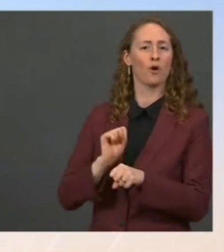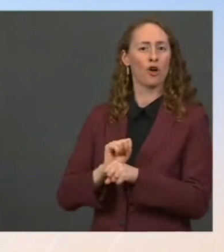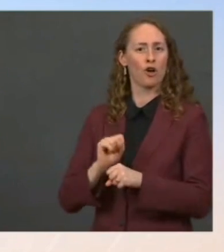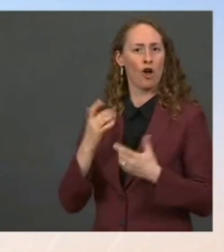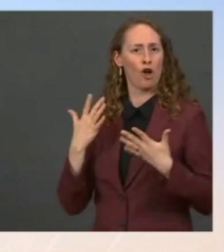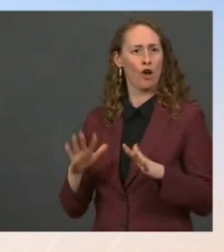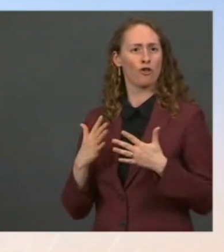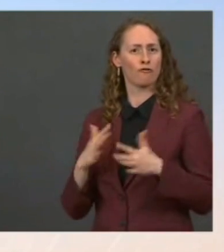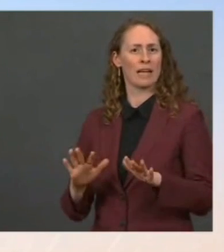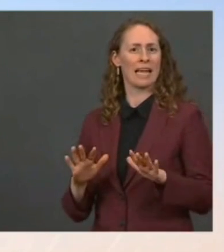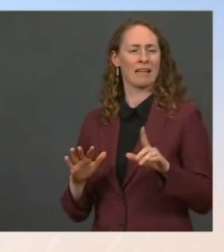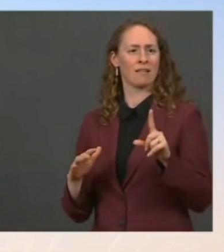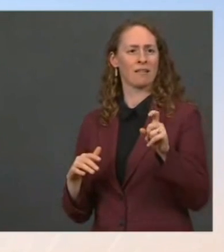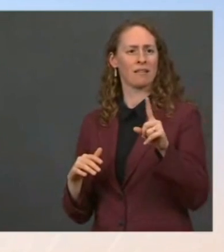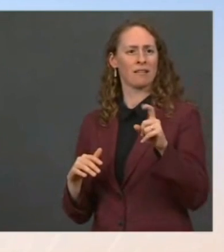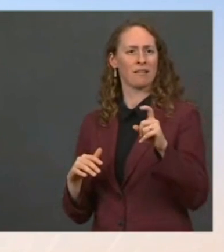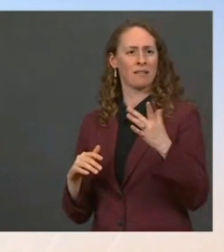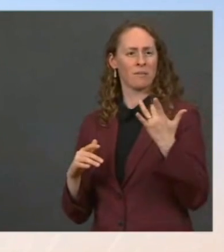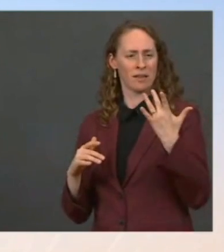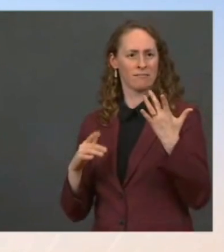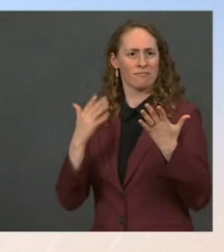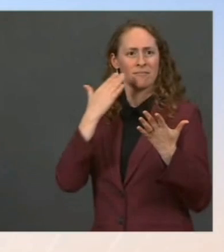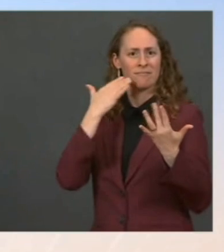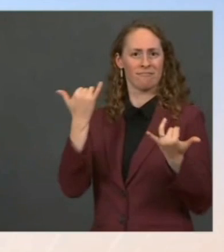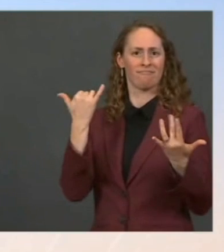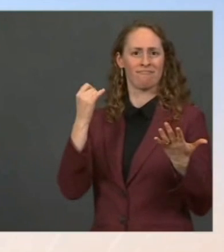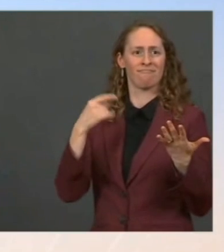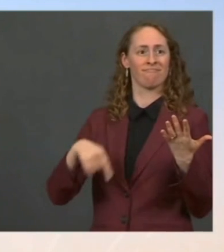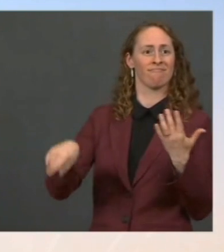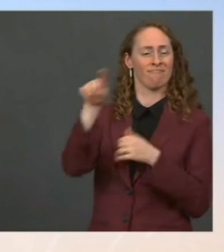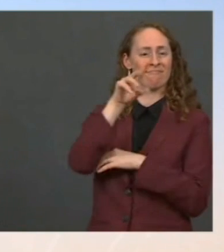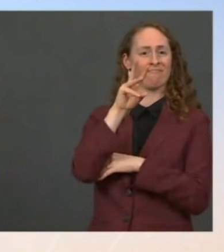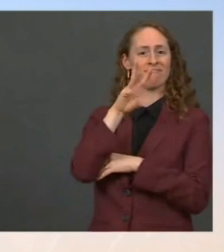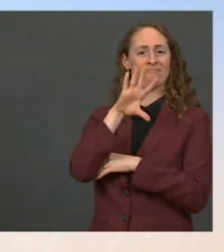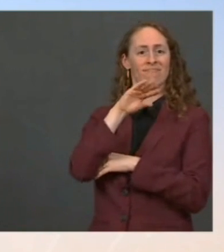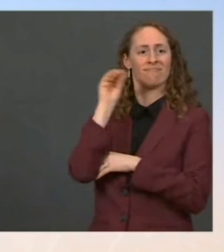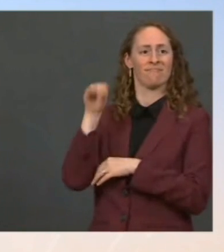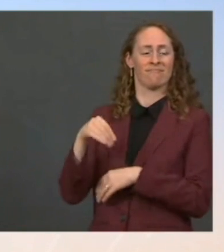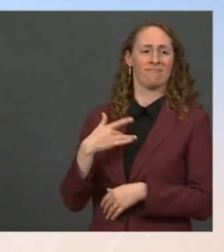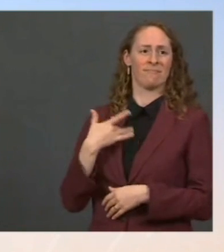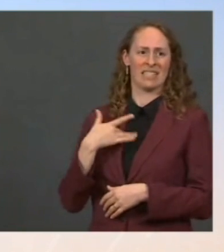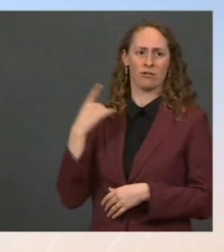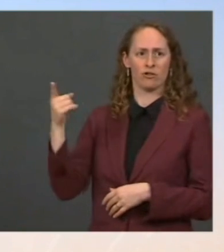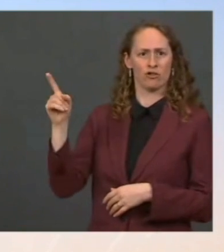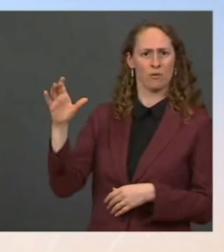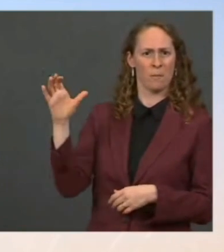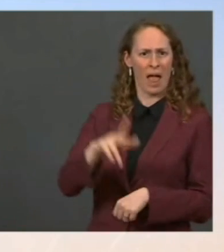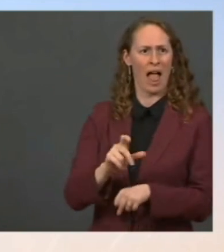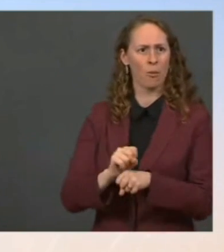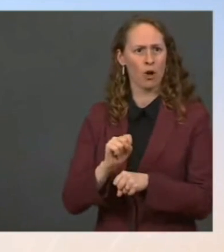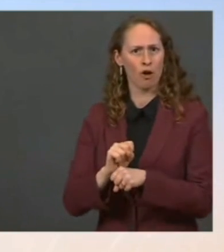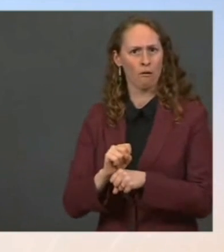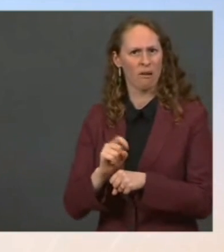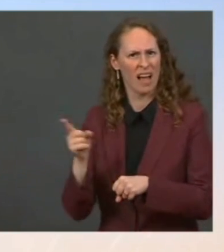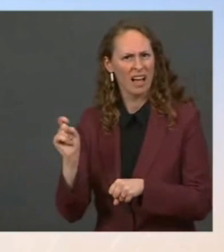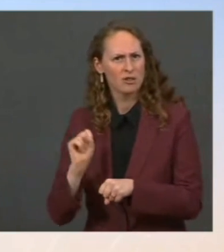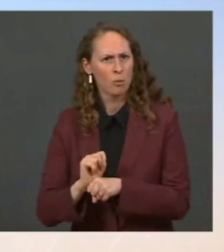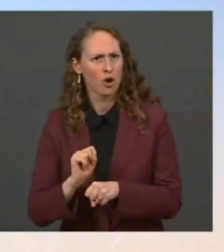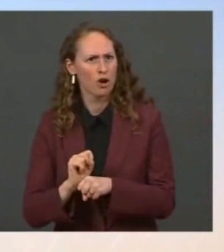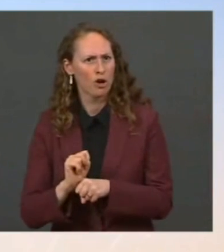65 percent of voters think that given what's going on, he should come back to work. He's at work. He's on paternity leave.